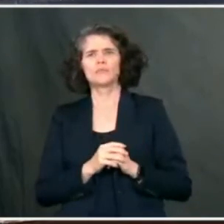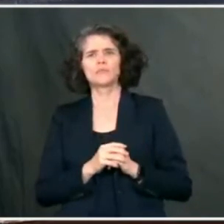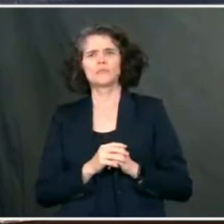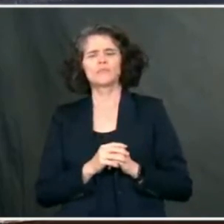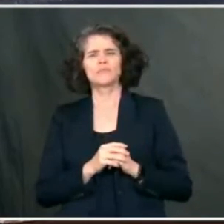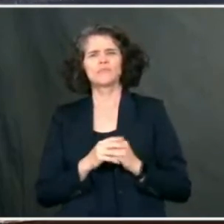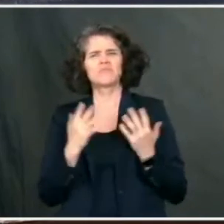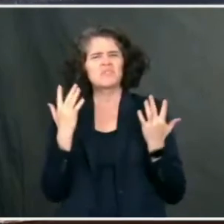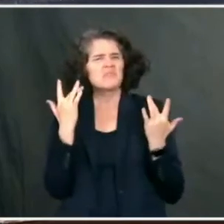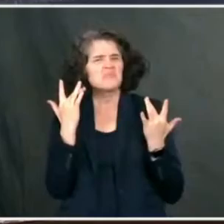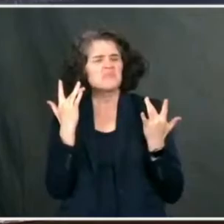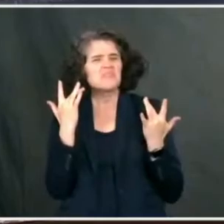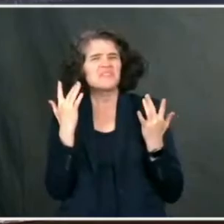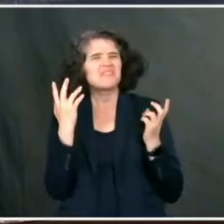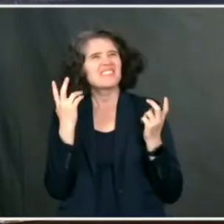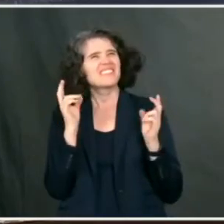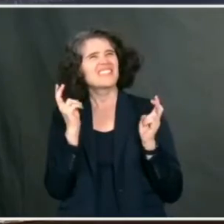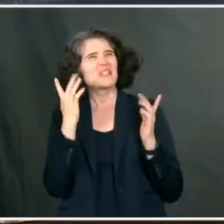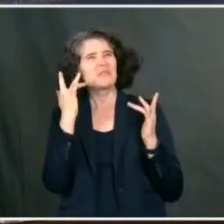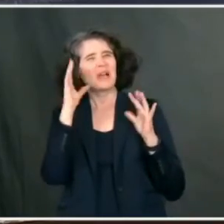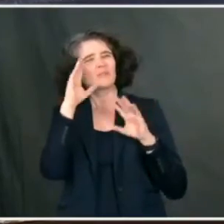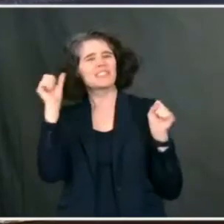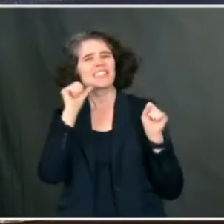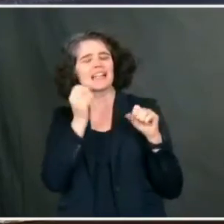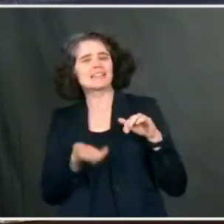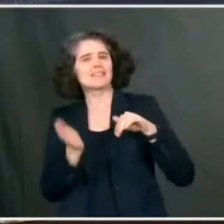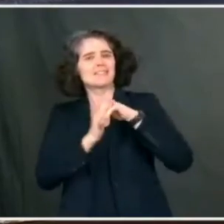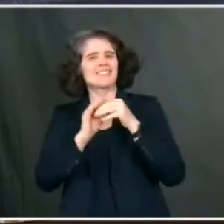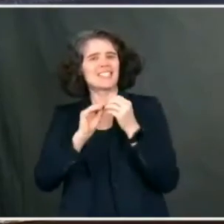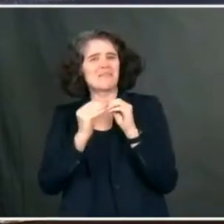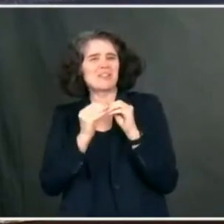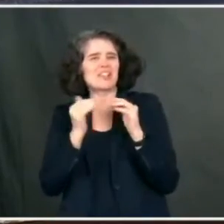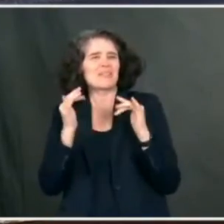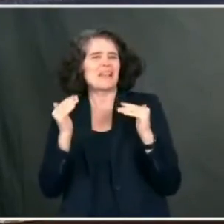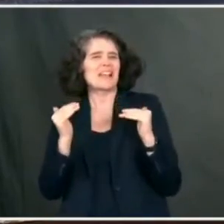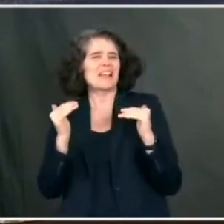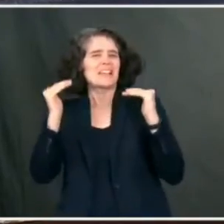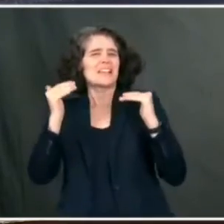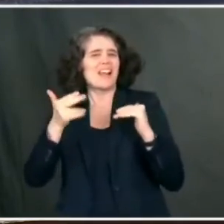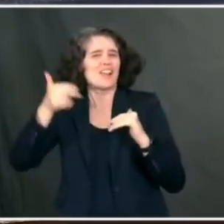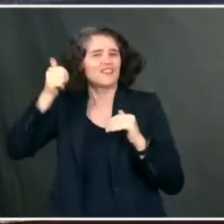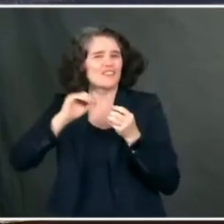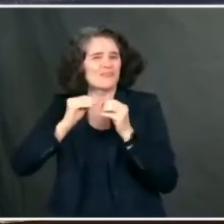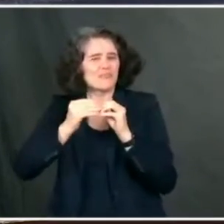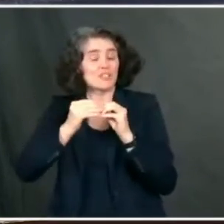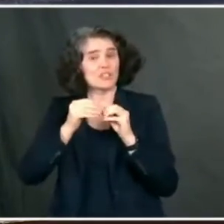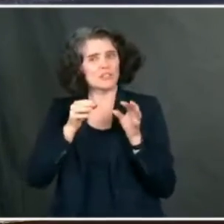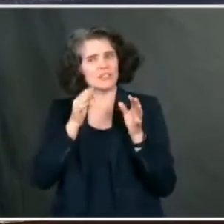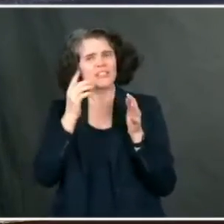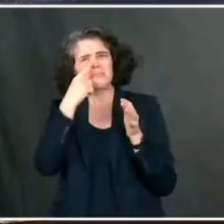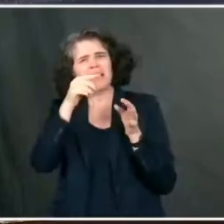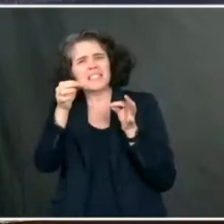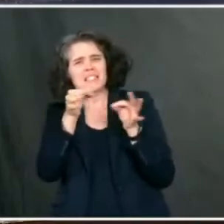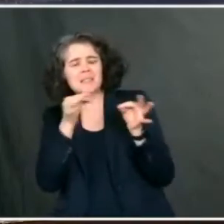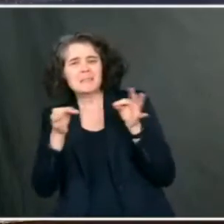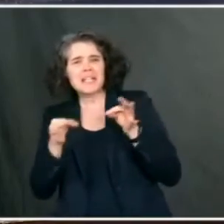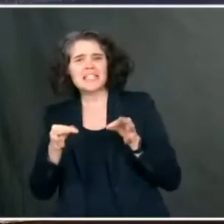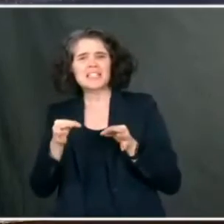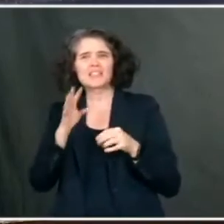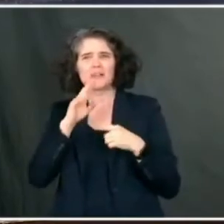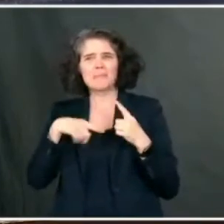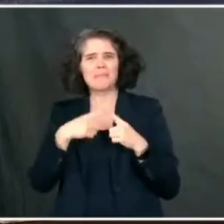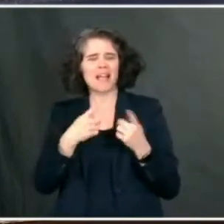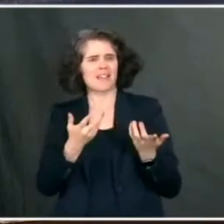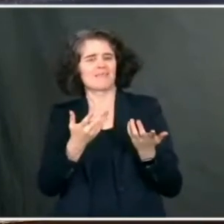president isn't setting the bar a little bit higher? Maybe you require another nudge. to explain things our people when they see these statistics in view. One tracker had 1